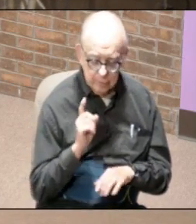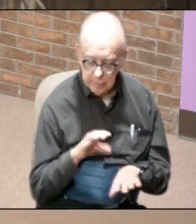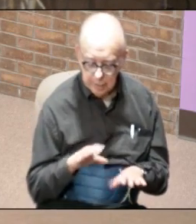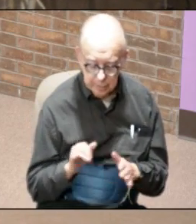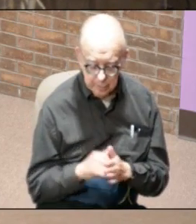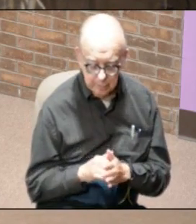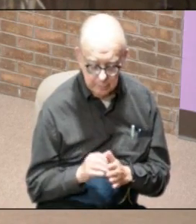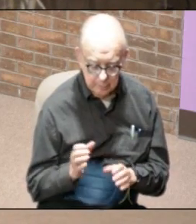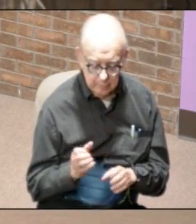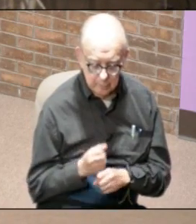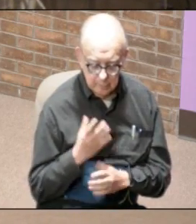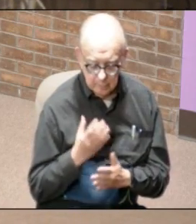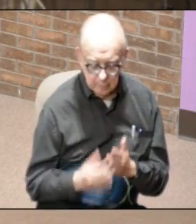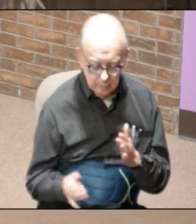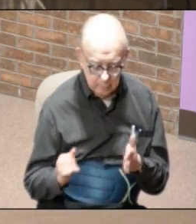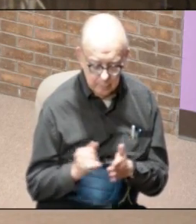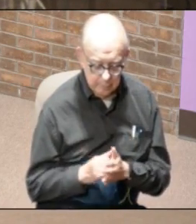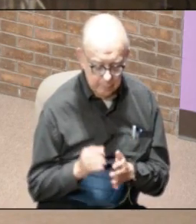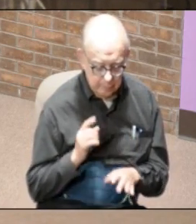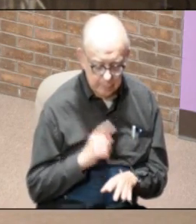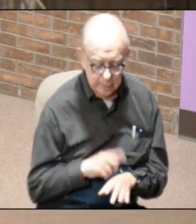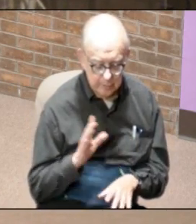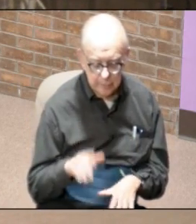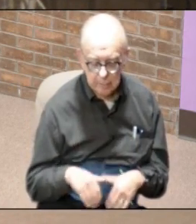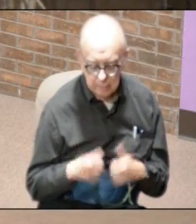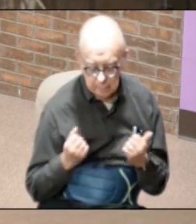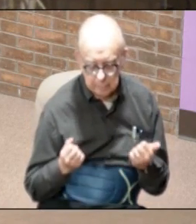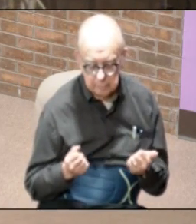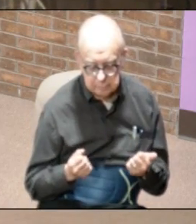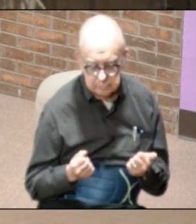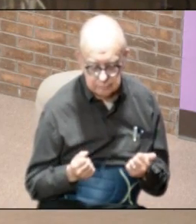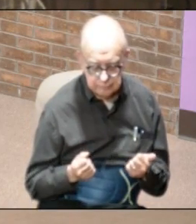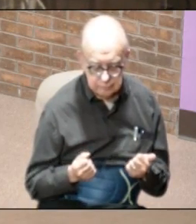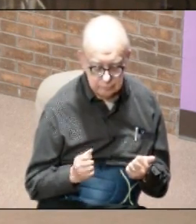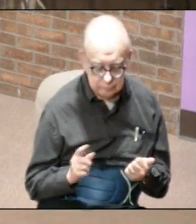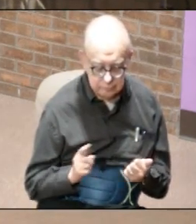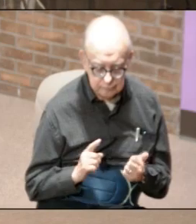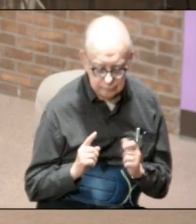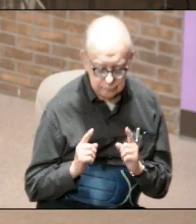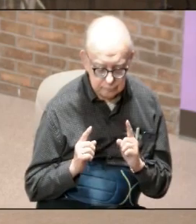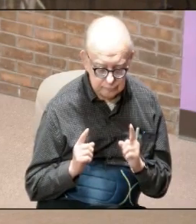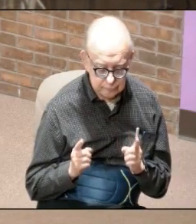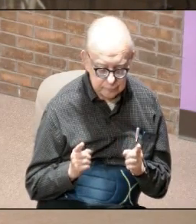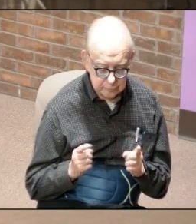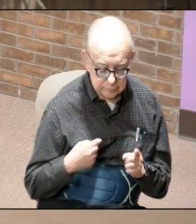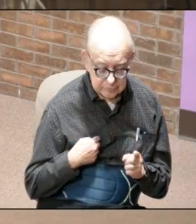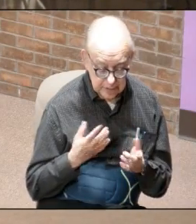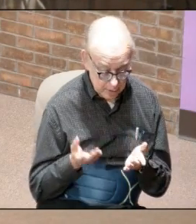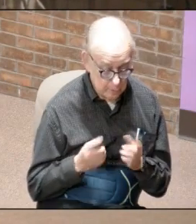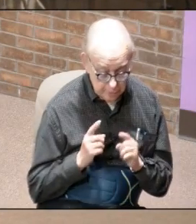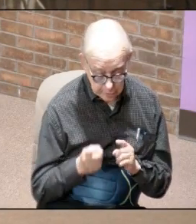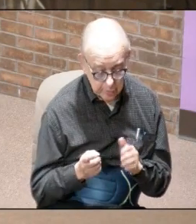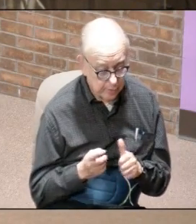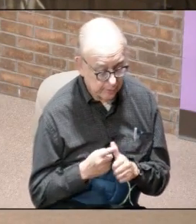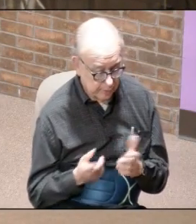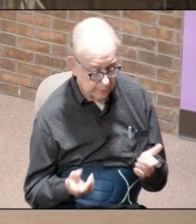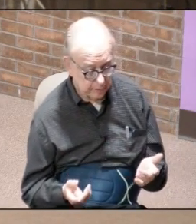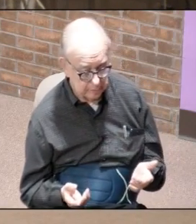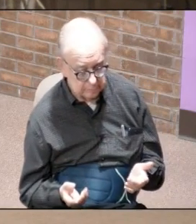to do to get out of that period of your life to go to where it was that I first wanted you to go